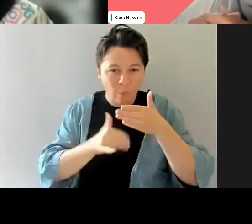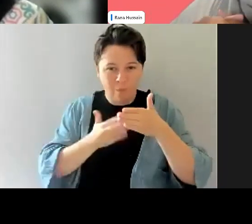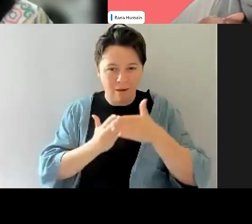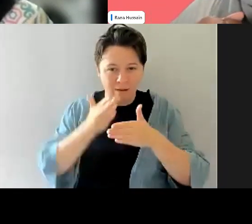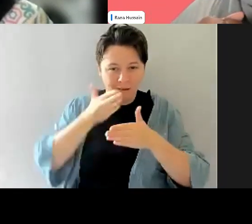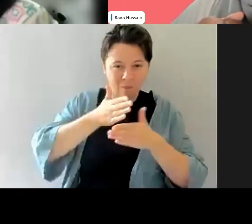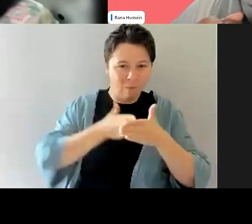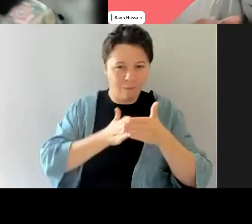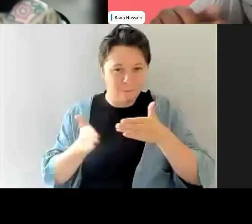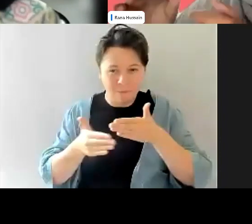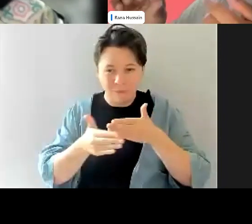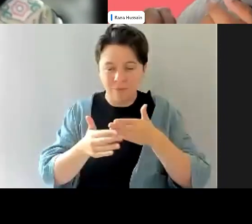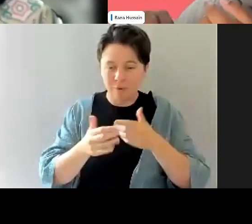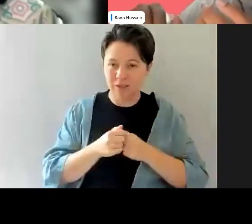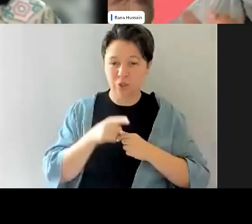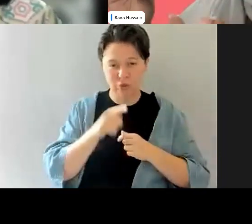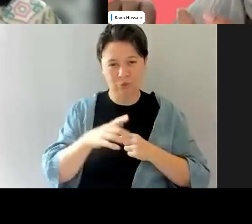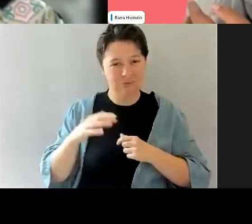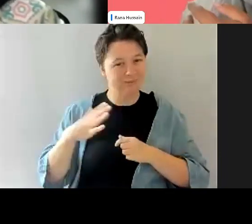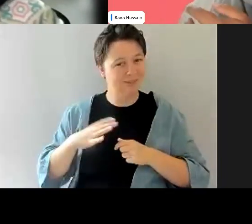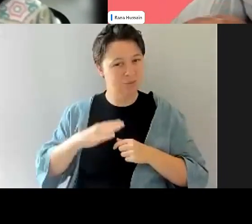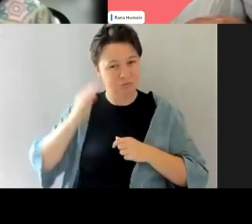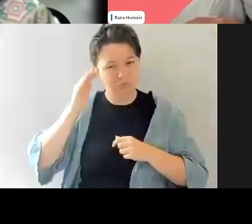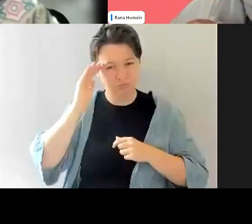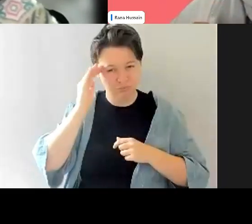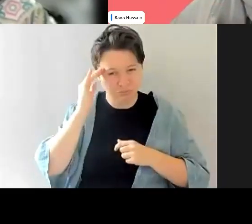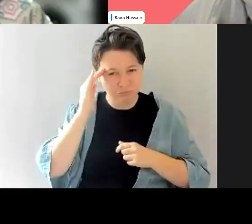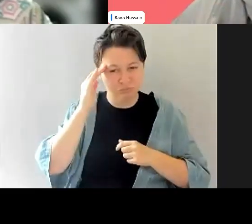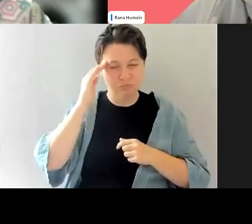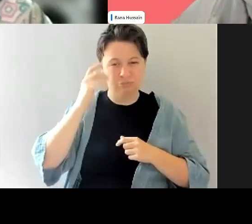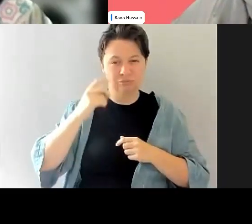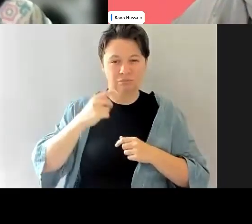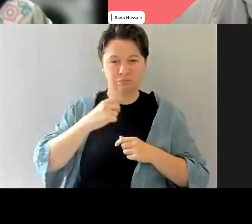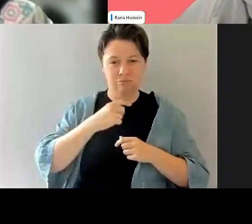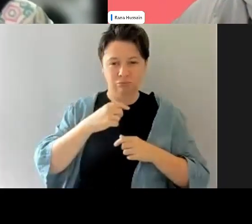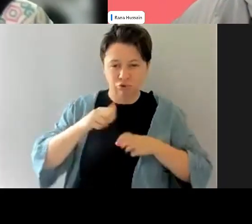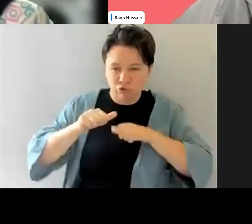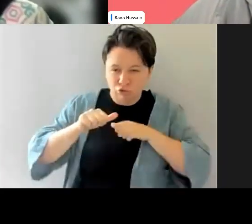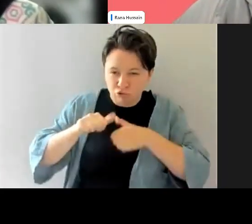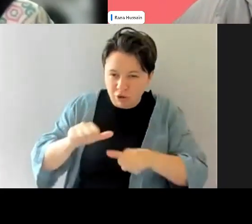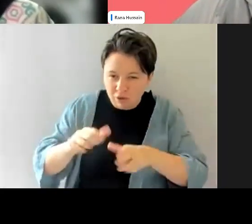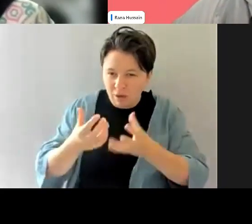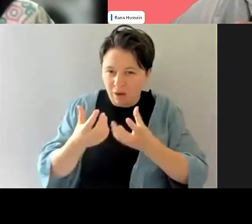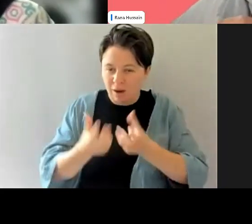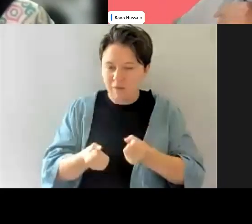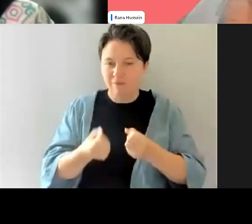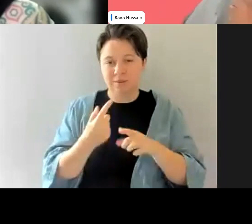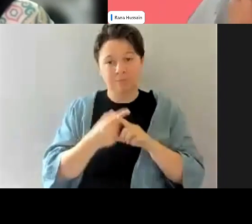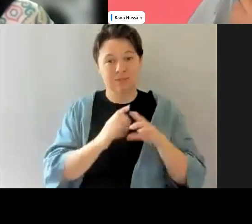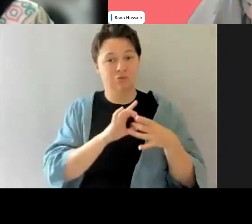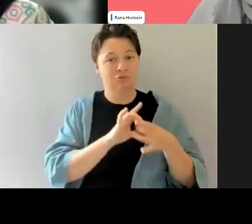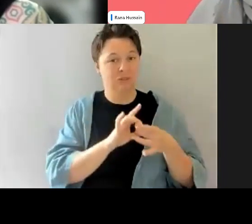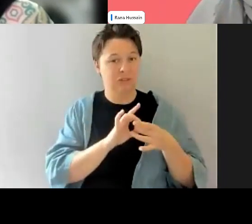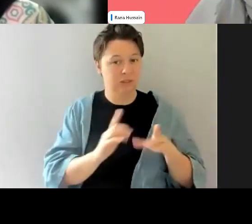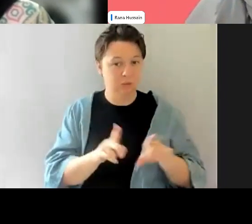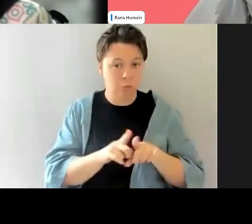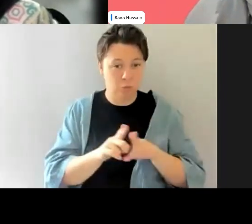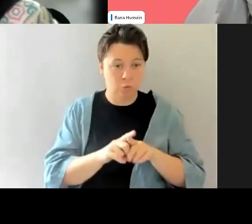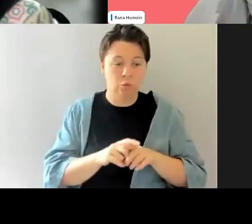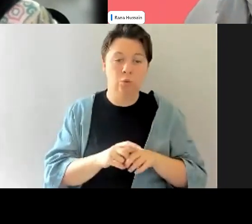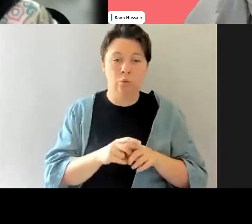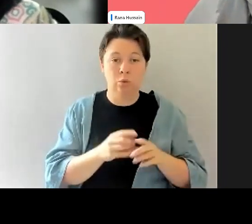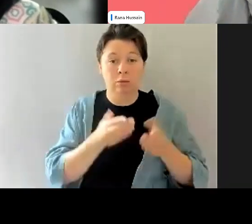persistence and it is strategy and it is relationships. That's sort of what I've learned. I don't know, Melina and Jakara.